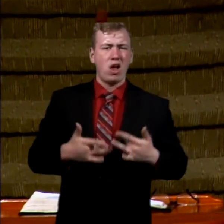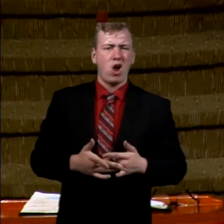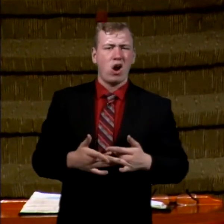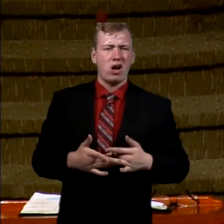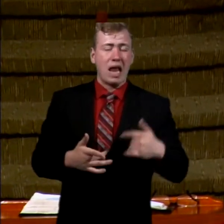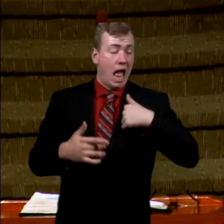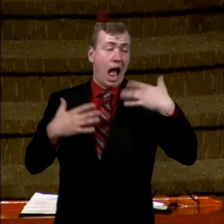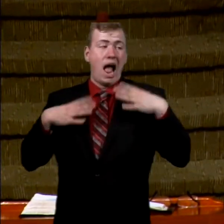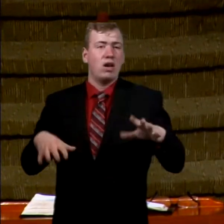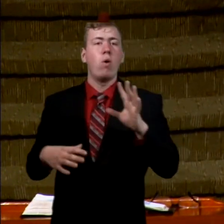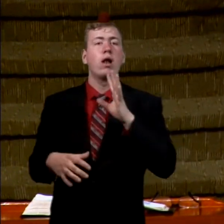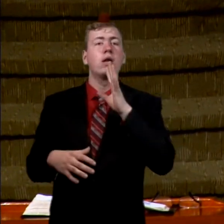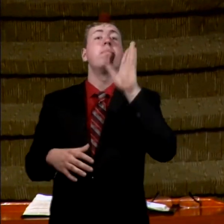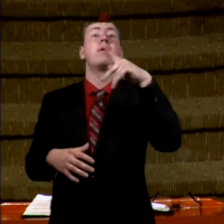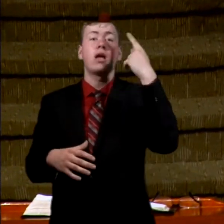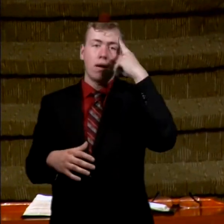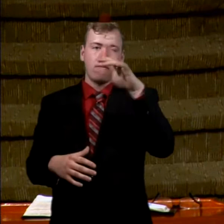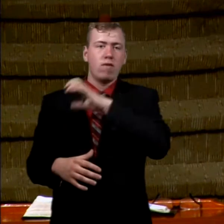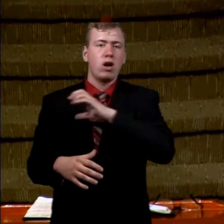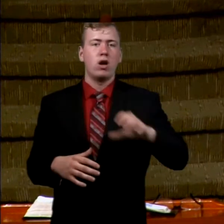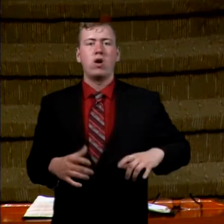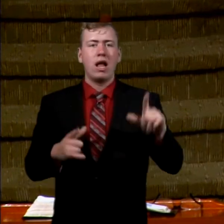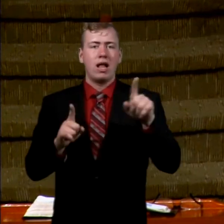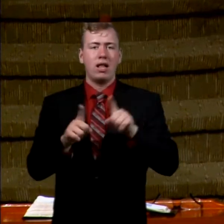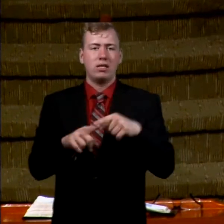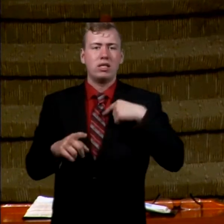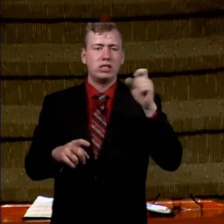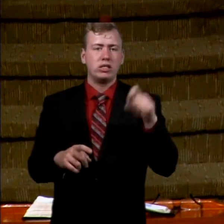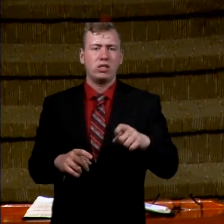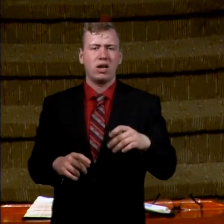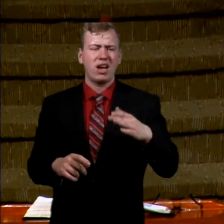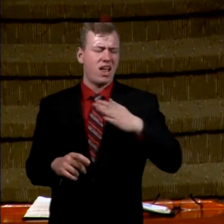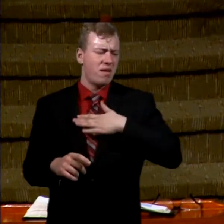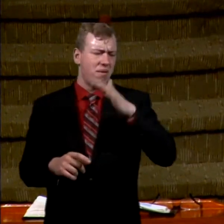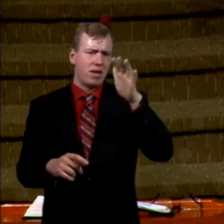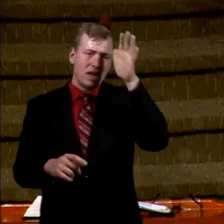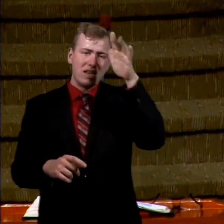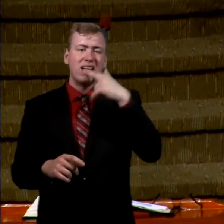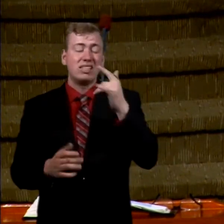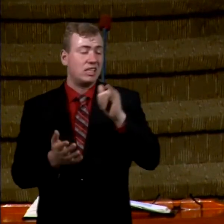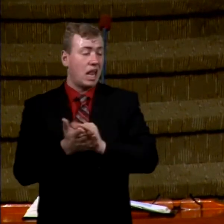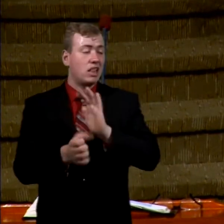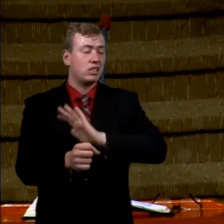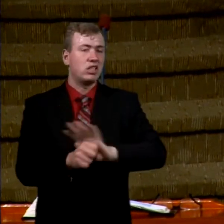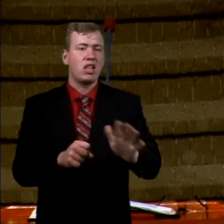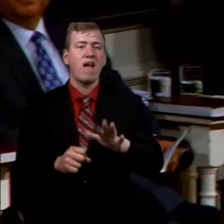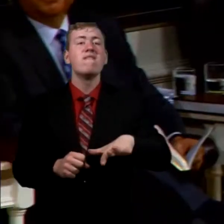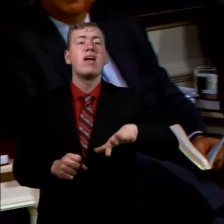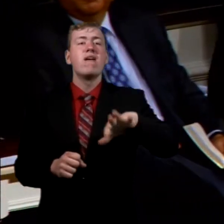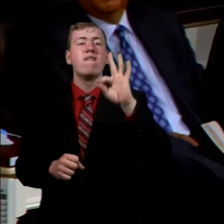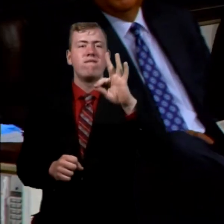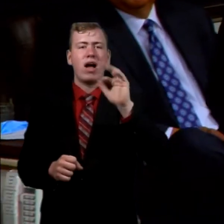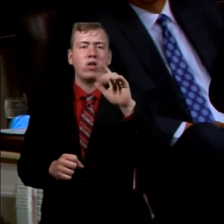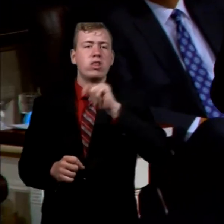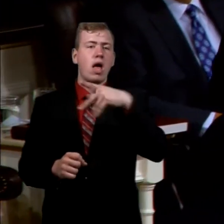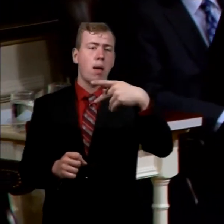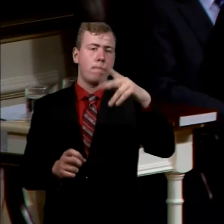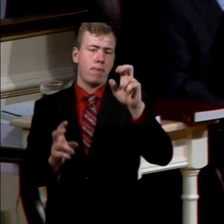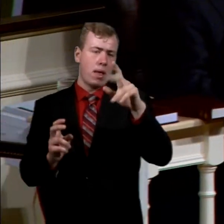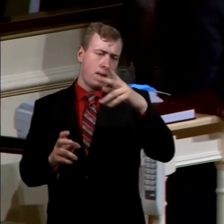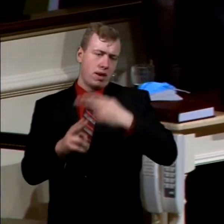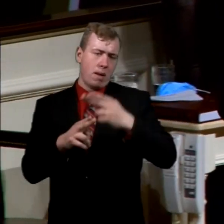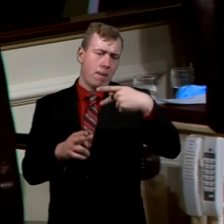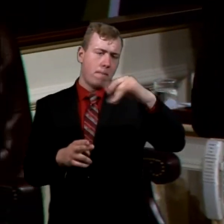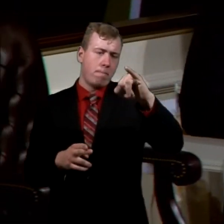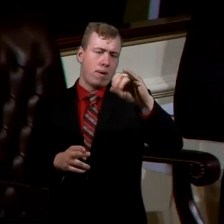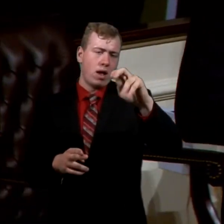I didn't want to speak up about Christ like I should. And it was a problem. My dad said, that's enough is enough. And found the Pioneer Baptist School. And he put me